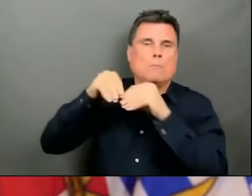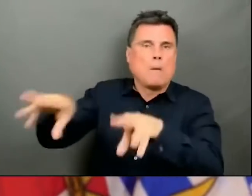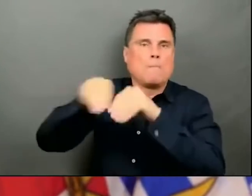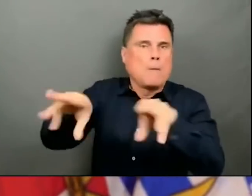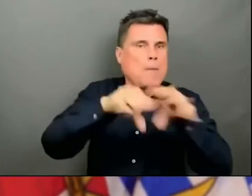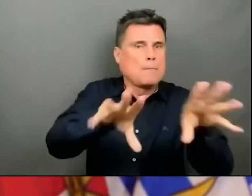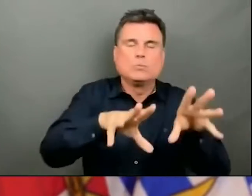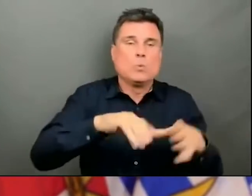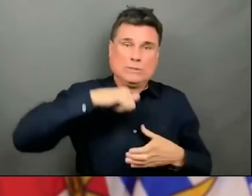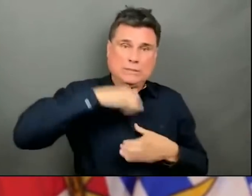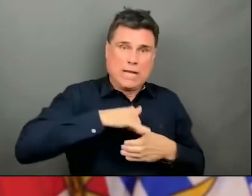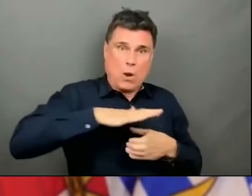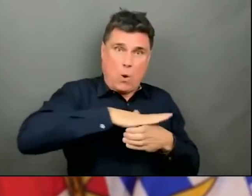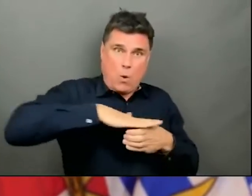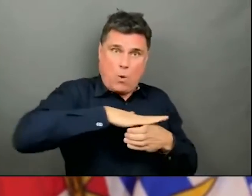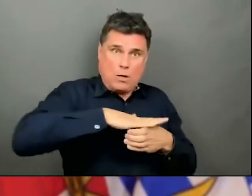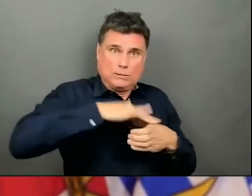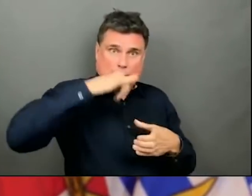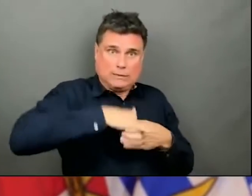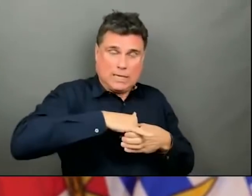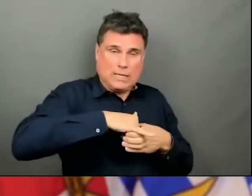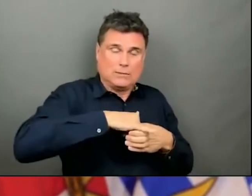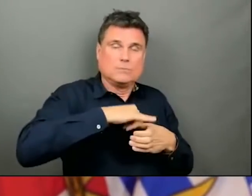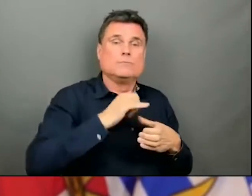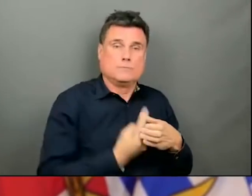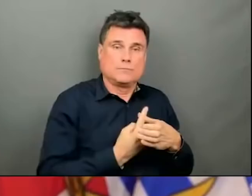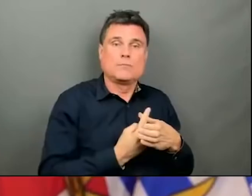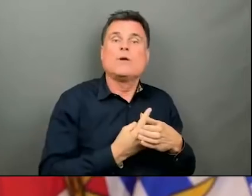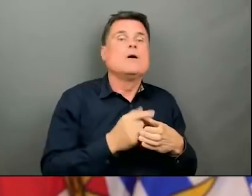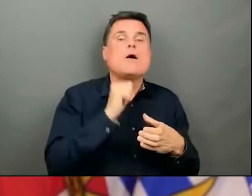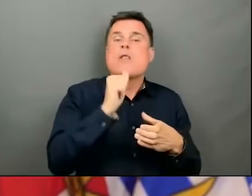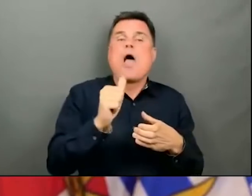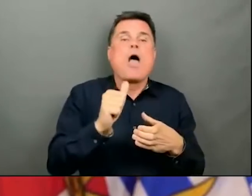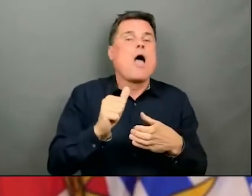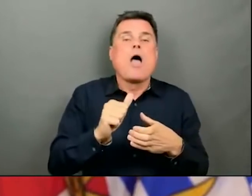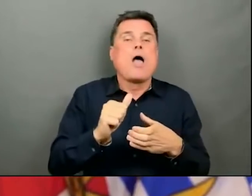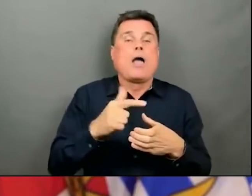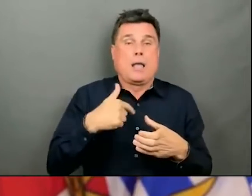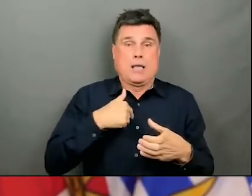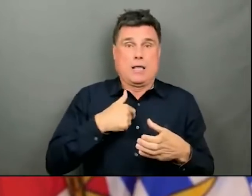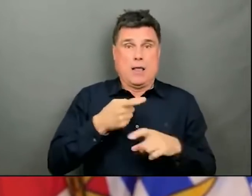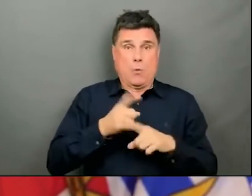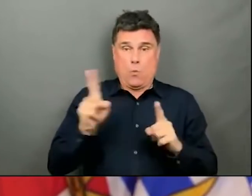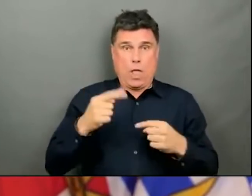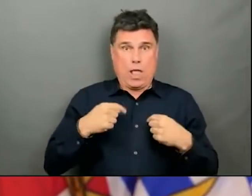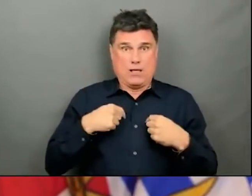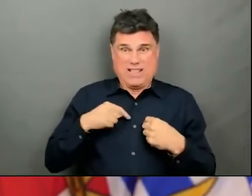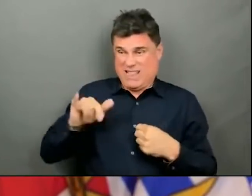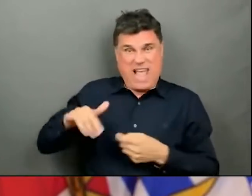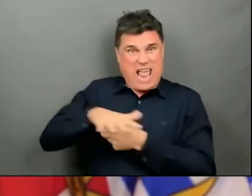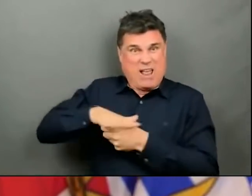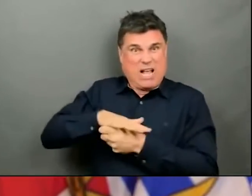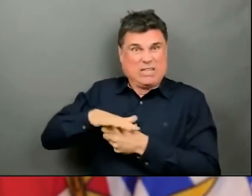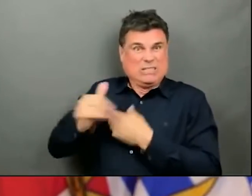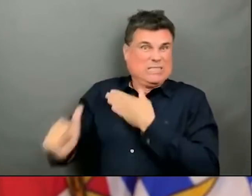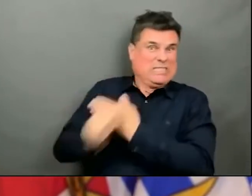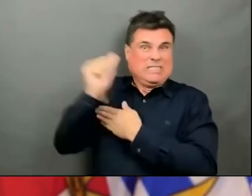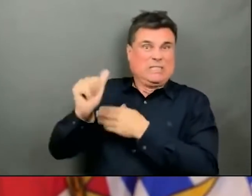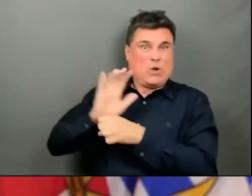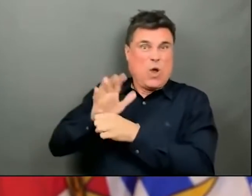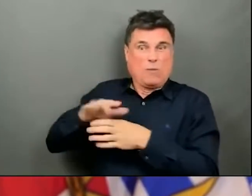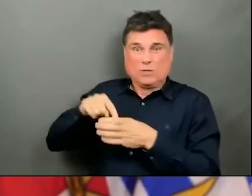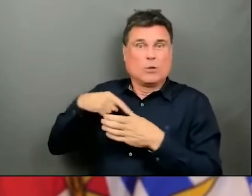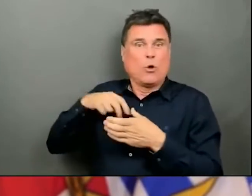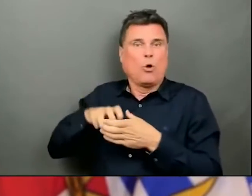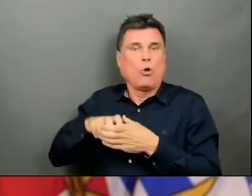are not going to and from COVID hotspots and inadvertently bringing the virus along with us. BC,